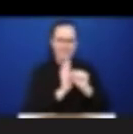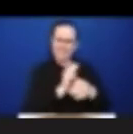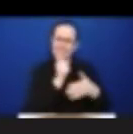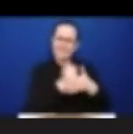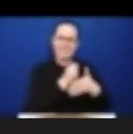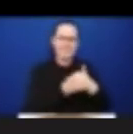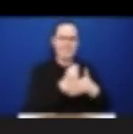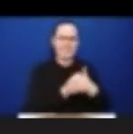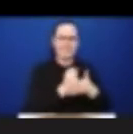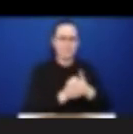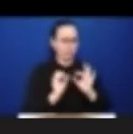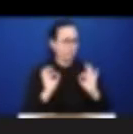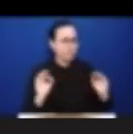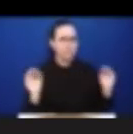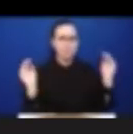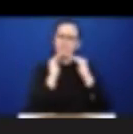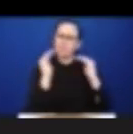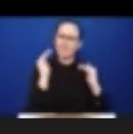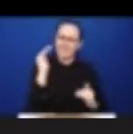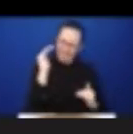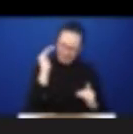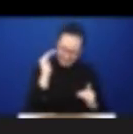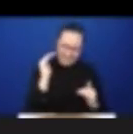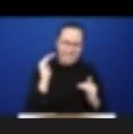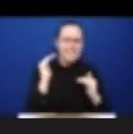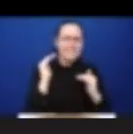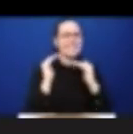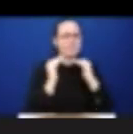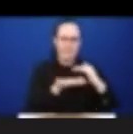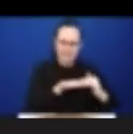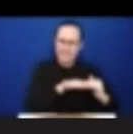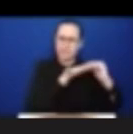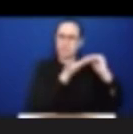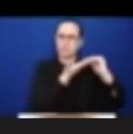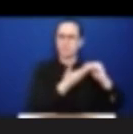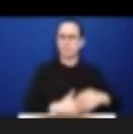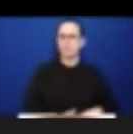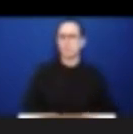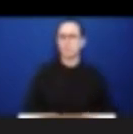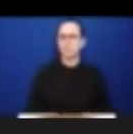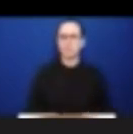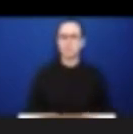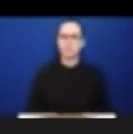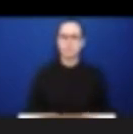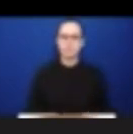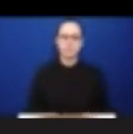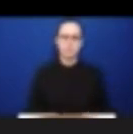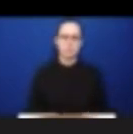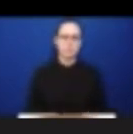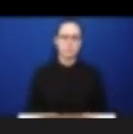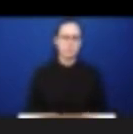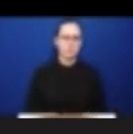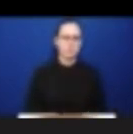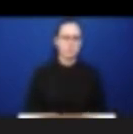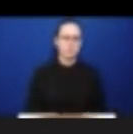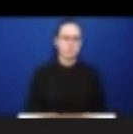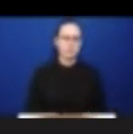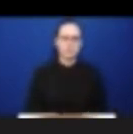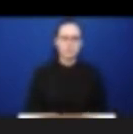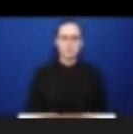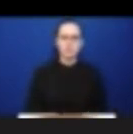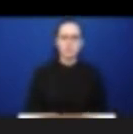The emergence of research, or sorry, the emergence of the research world seeking partnership